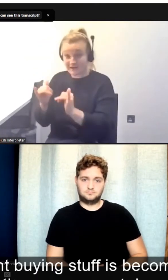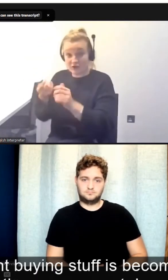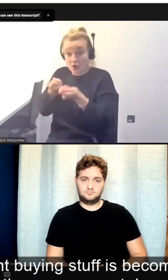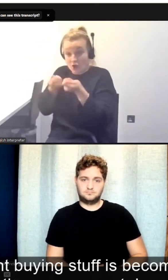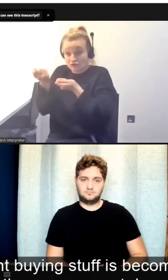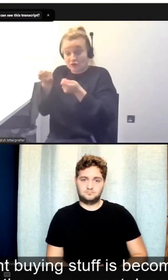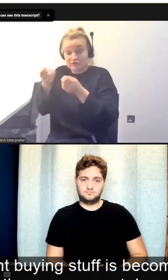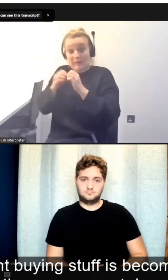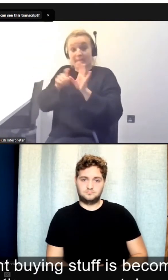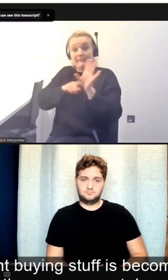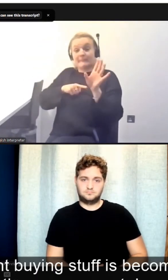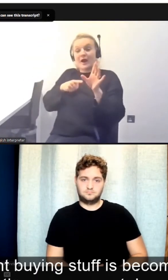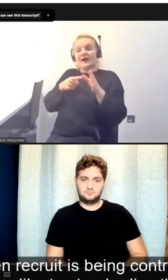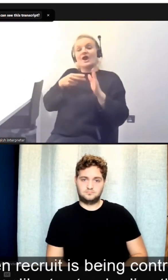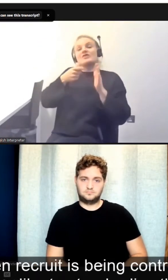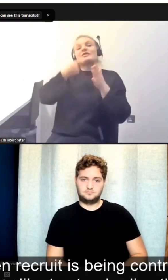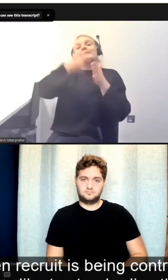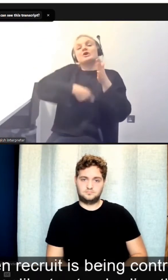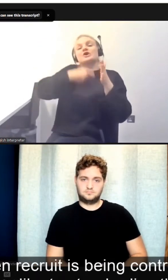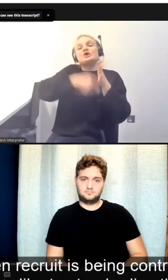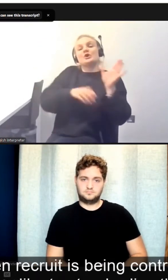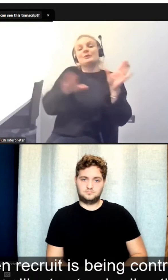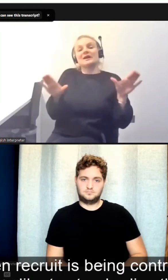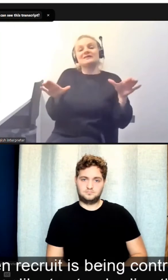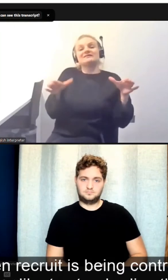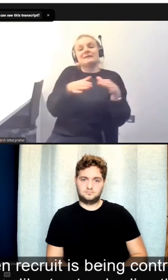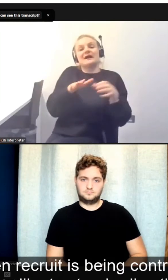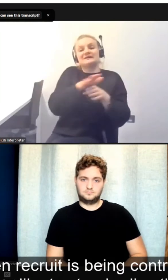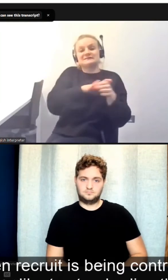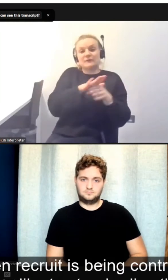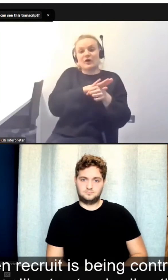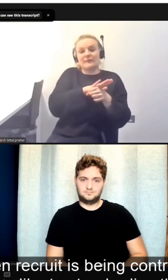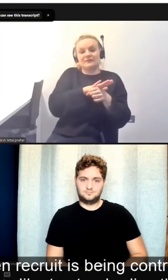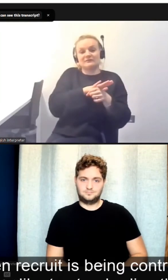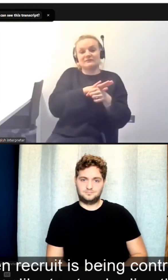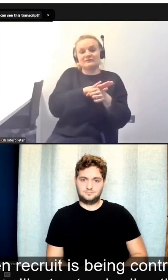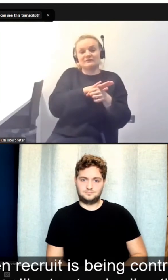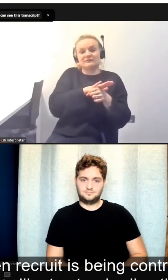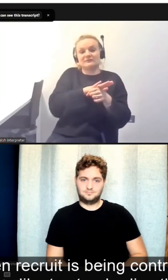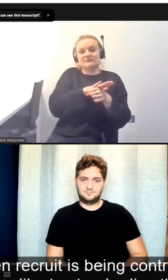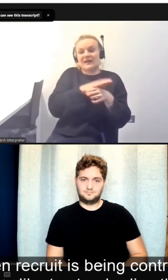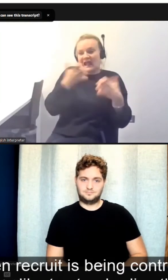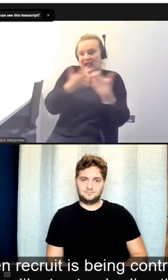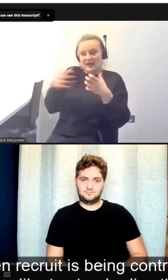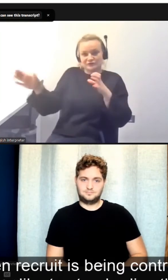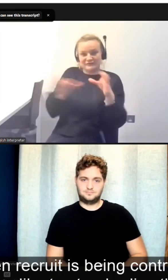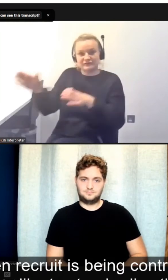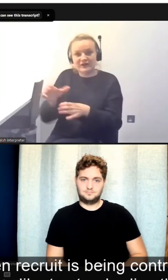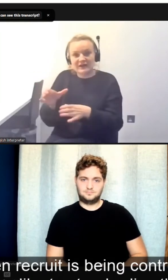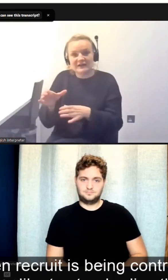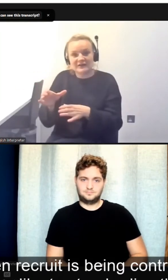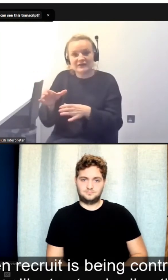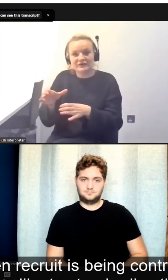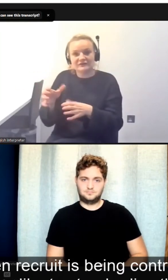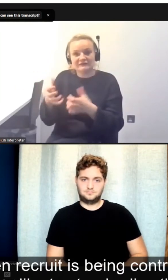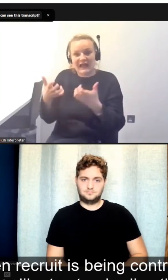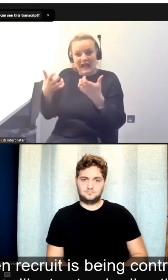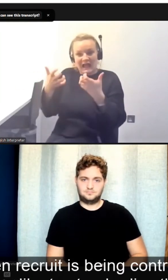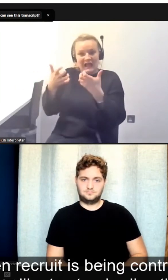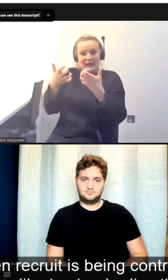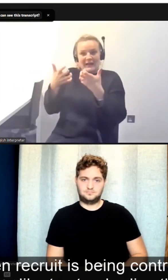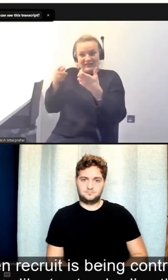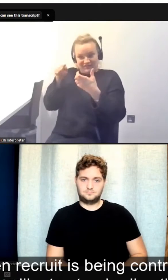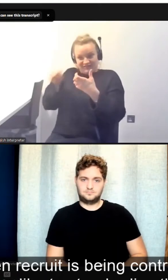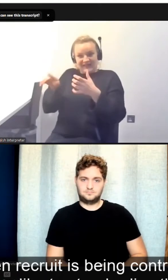procurement department. How we relate to a large extent or even recruit is being controlled by the HR